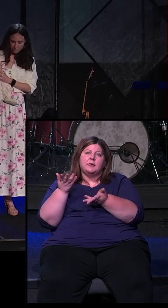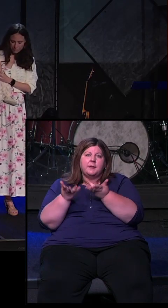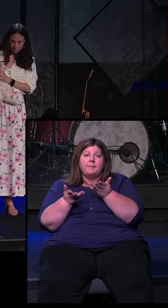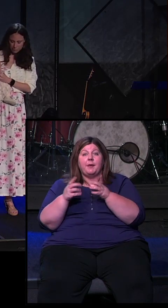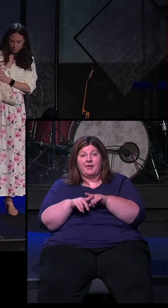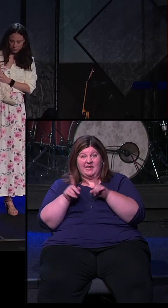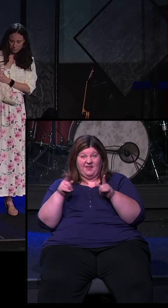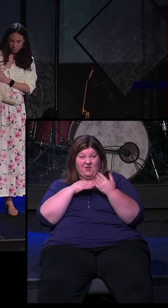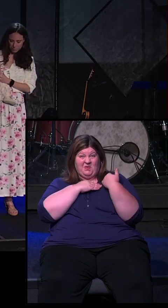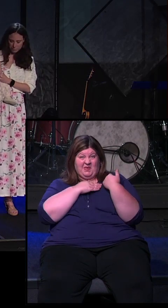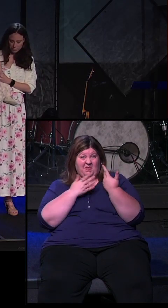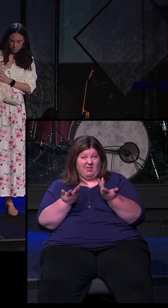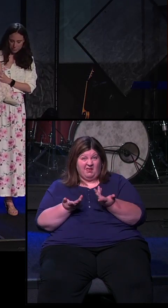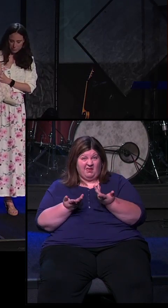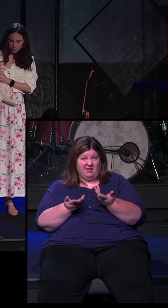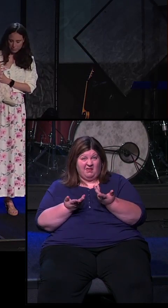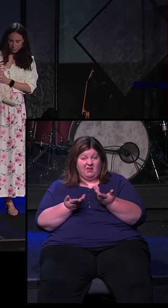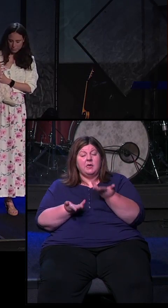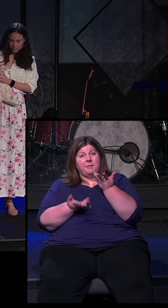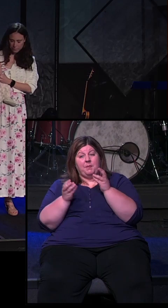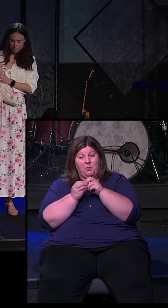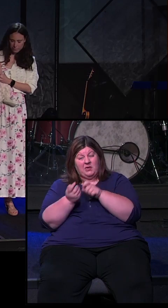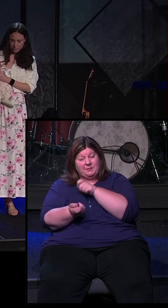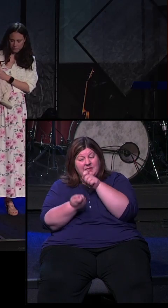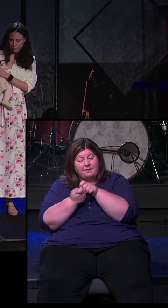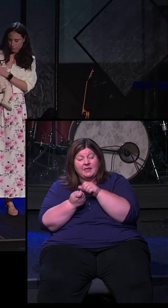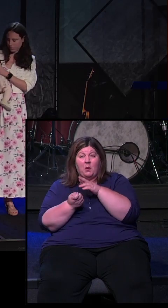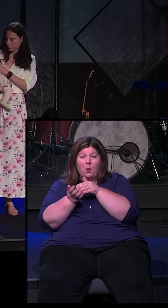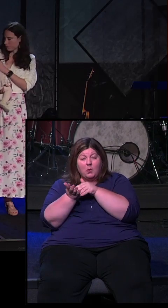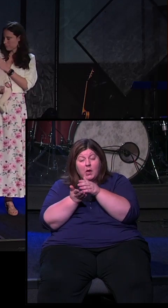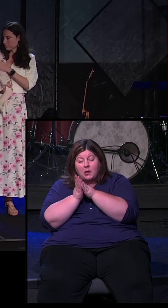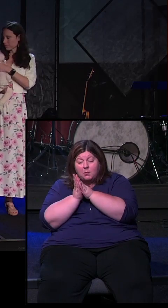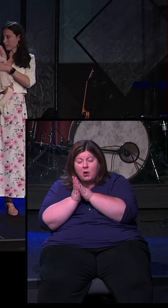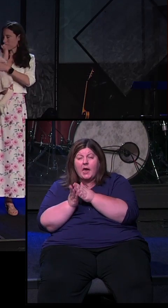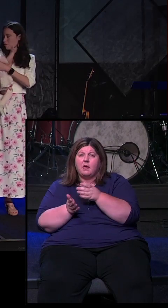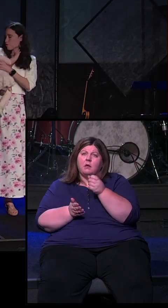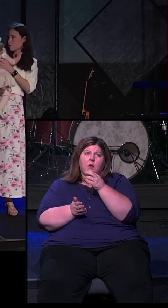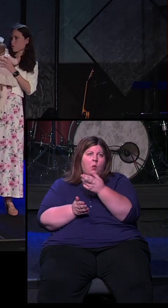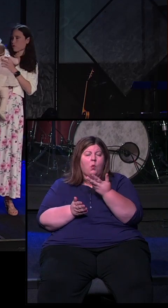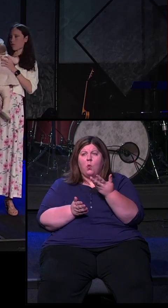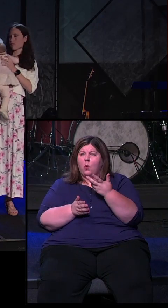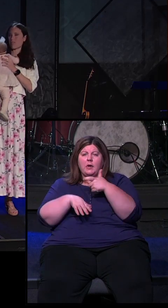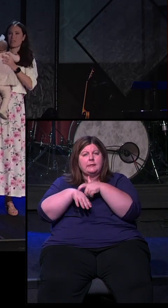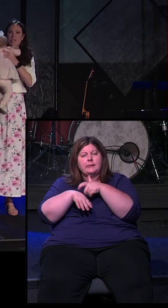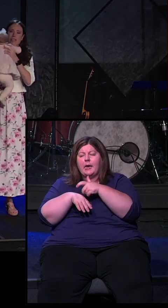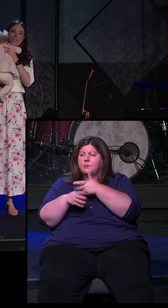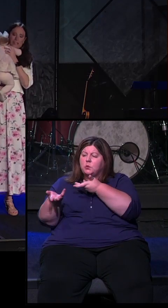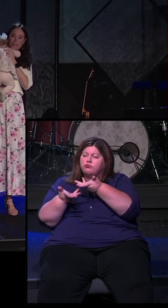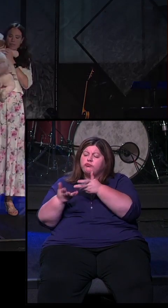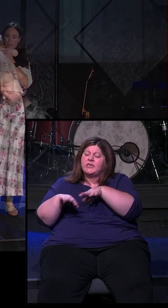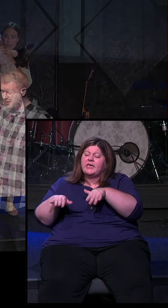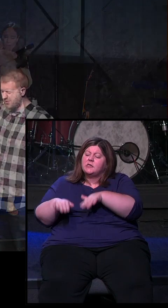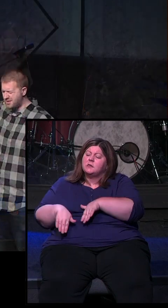a different role as one that can pray more specifically or regularly. Maybe it's one that regularly takes time to invest in these kids as they